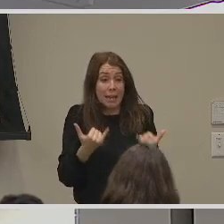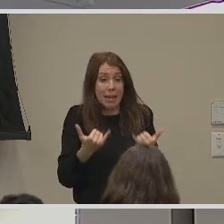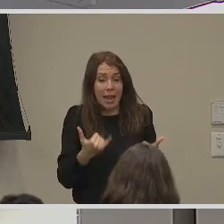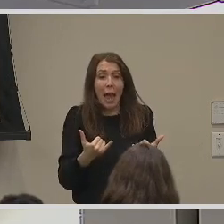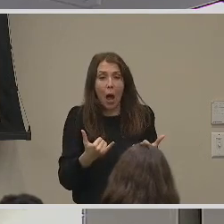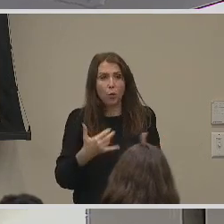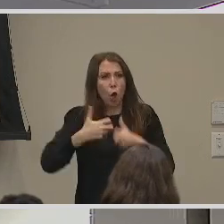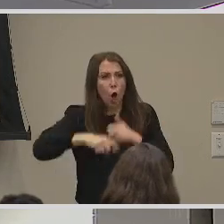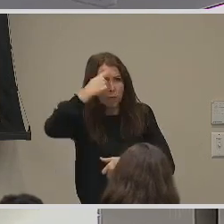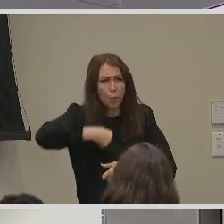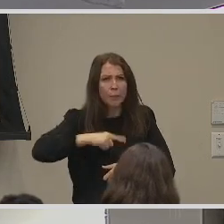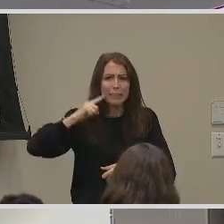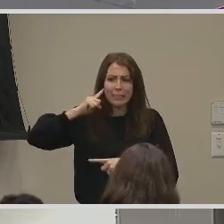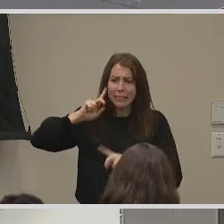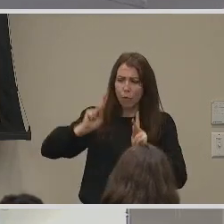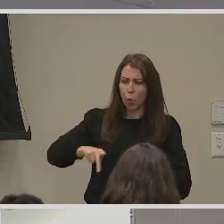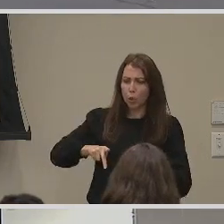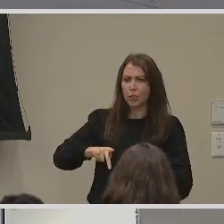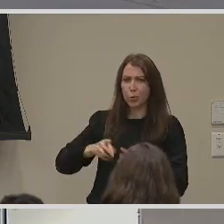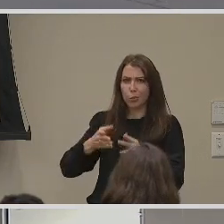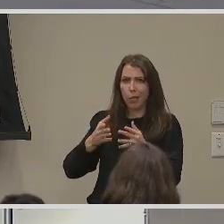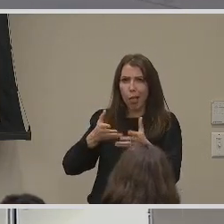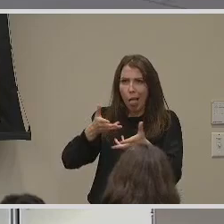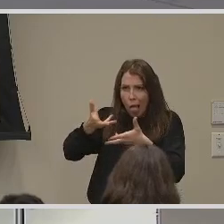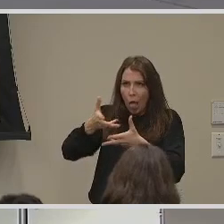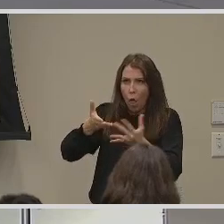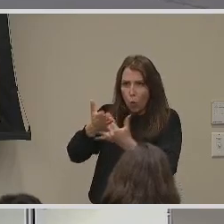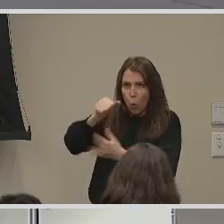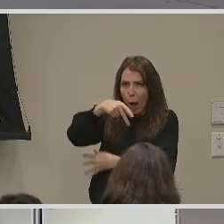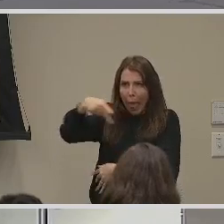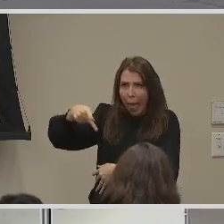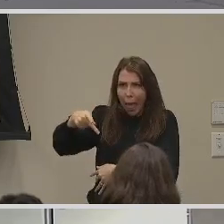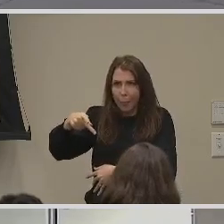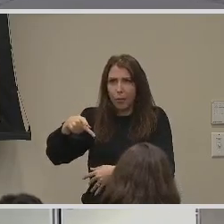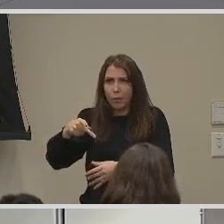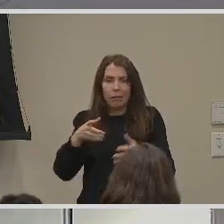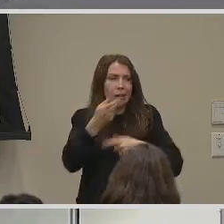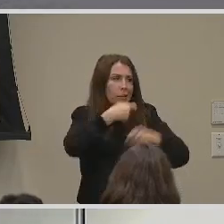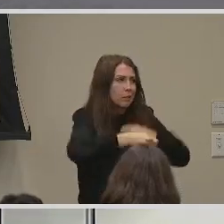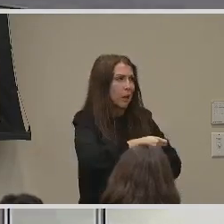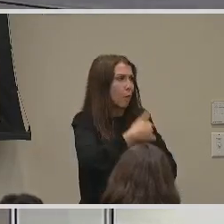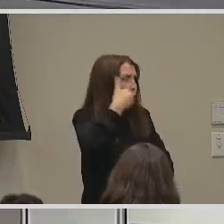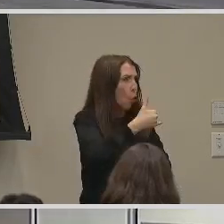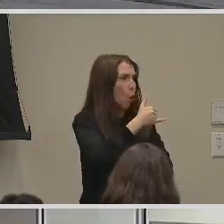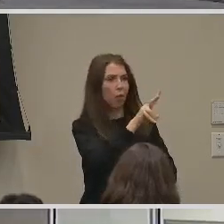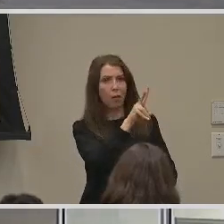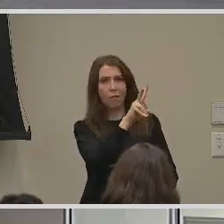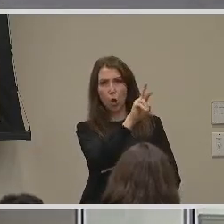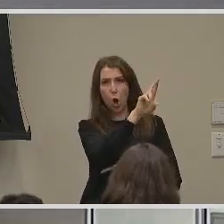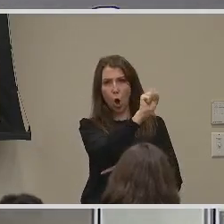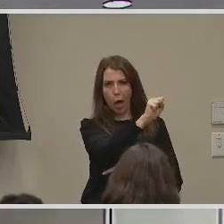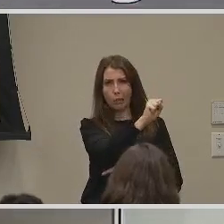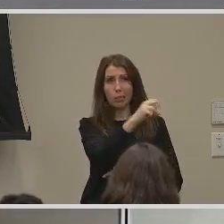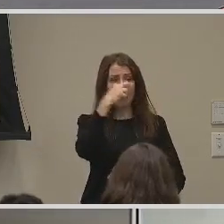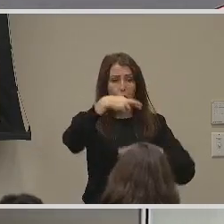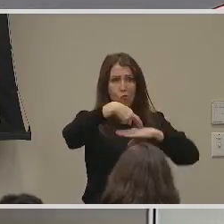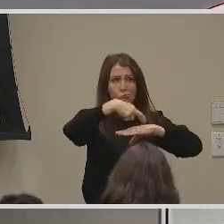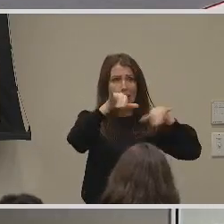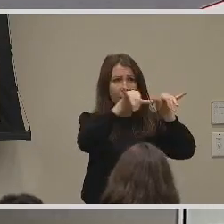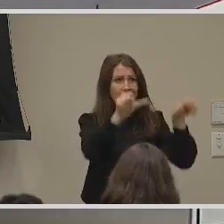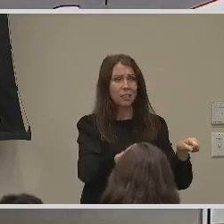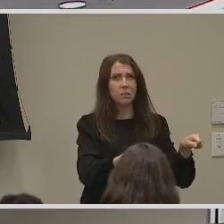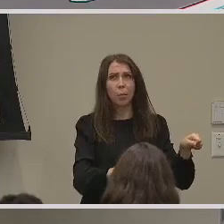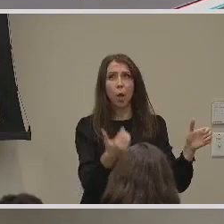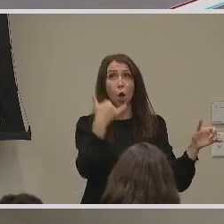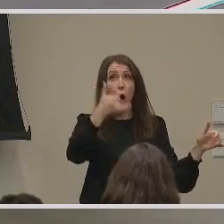me as a deaf person to be able to message through the app without having to call in a relay system. Because when I call in a relay system, they always